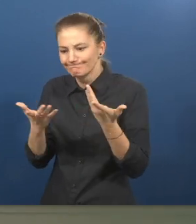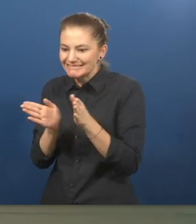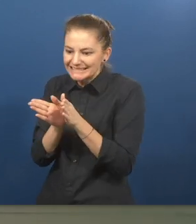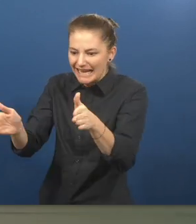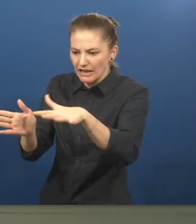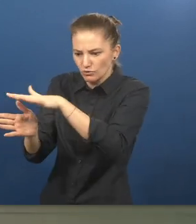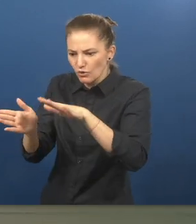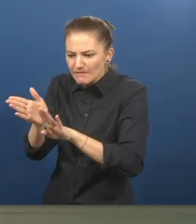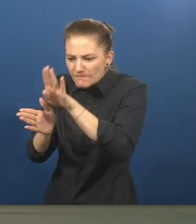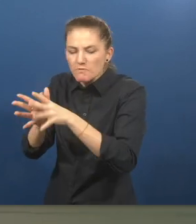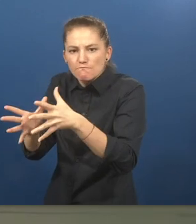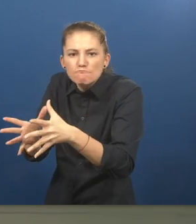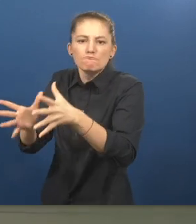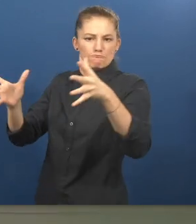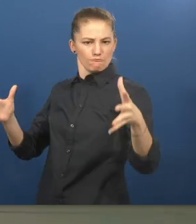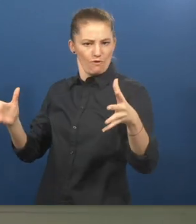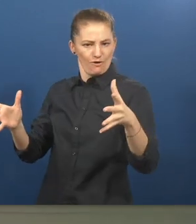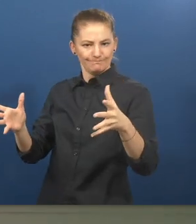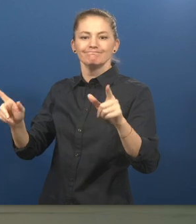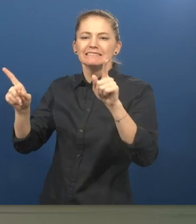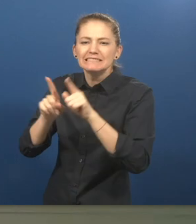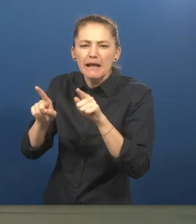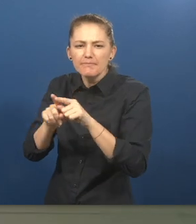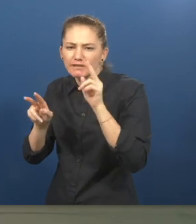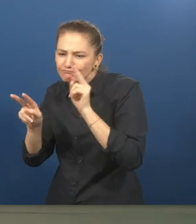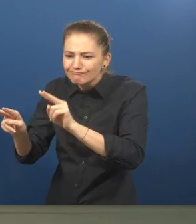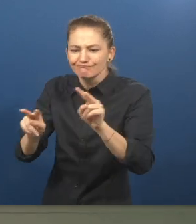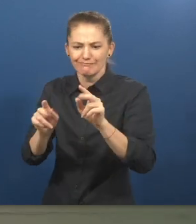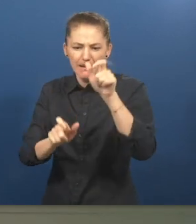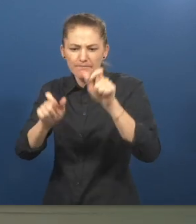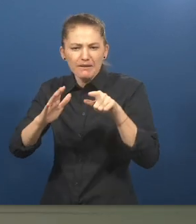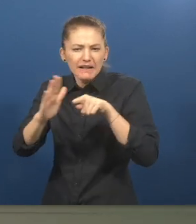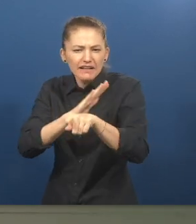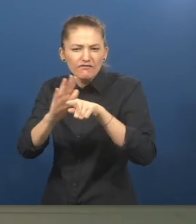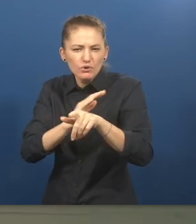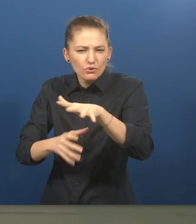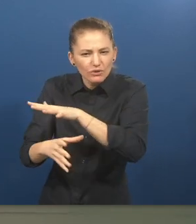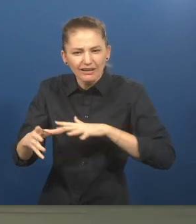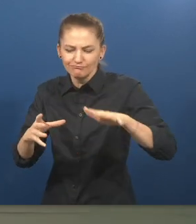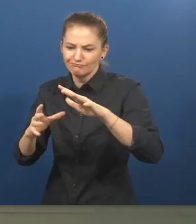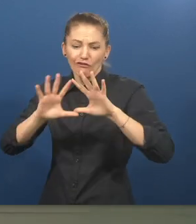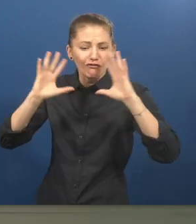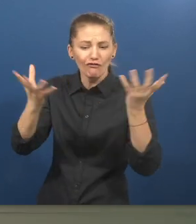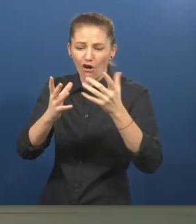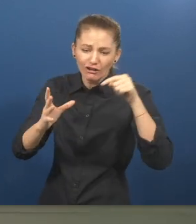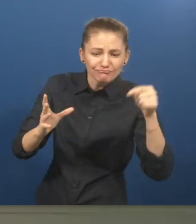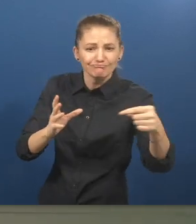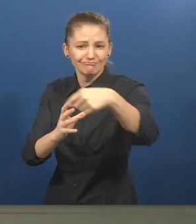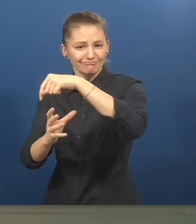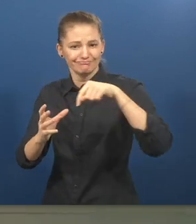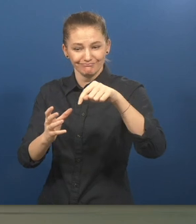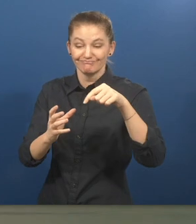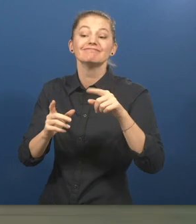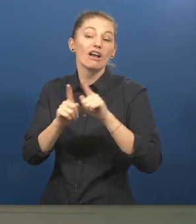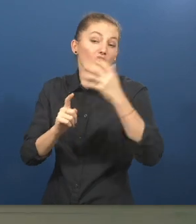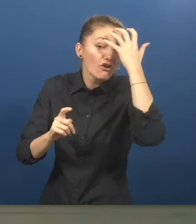really looking at is utilizing our private money to extend this to development sectors and also to integrate it